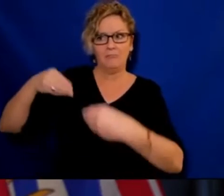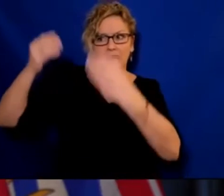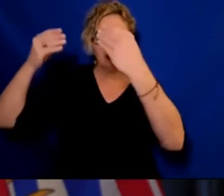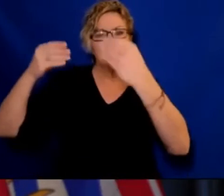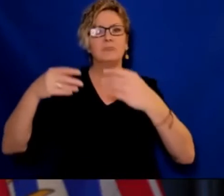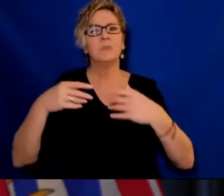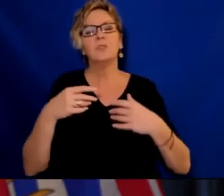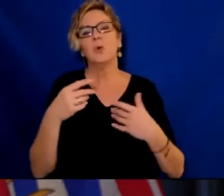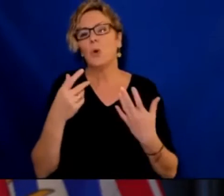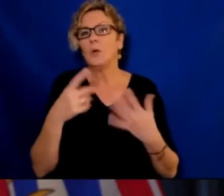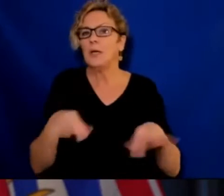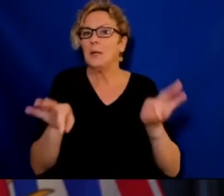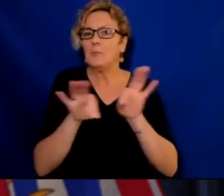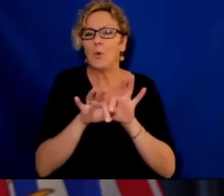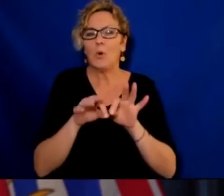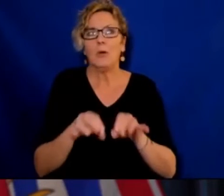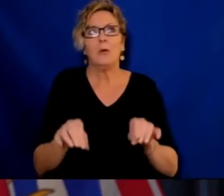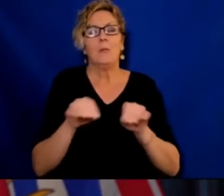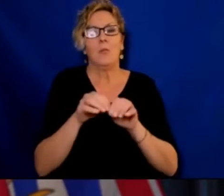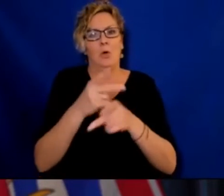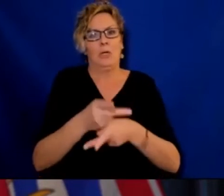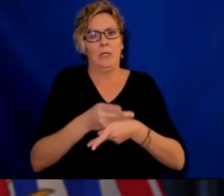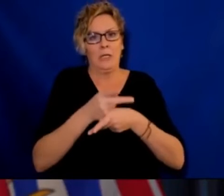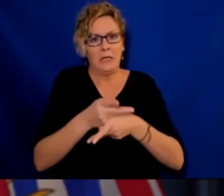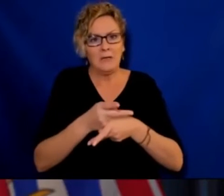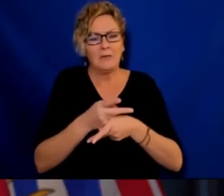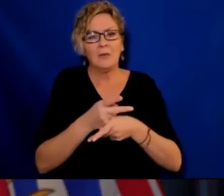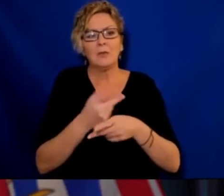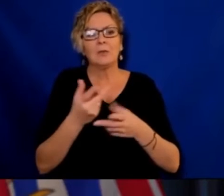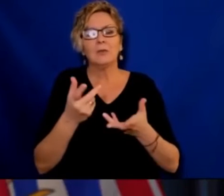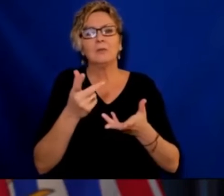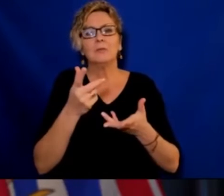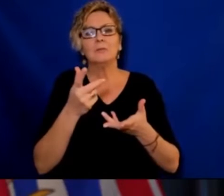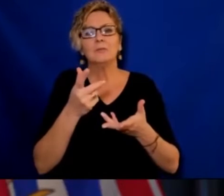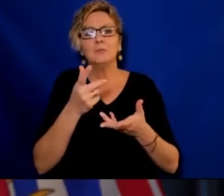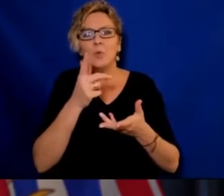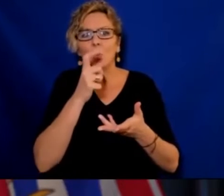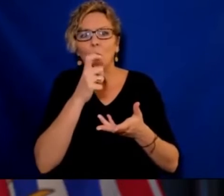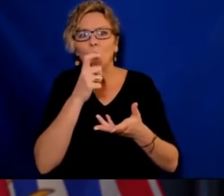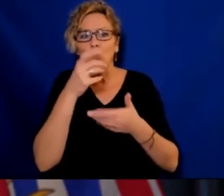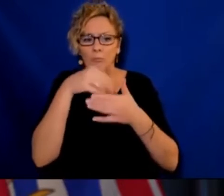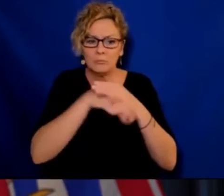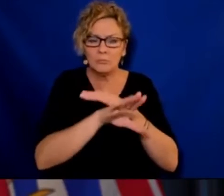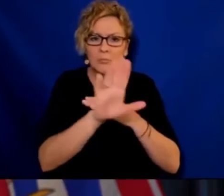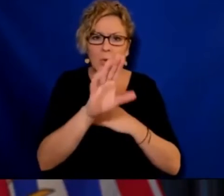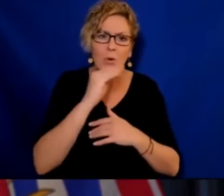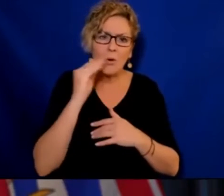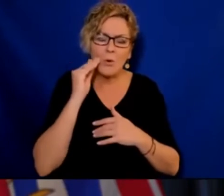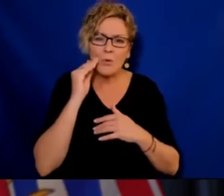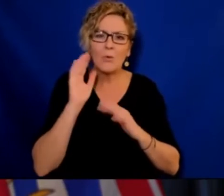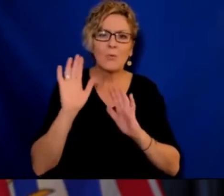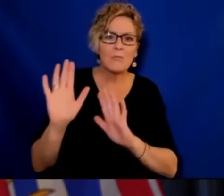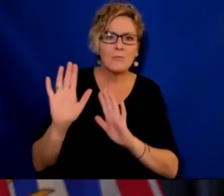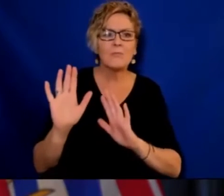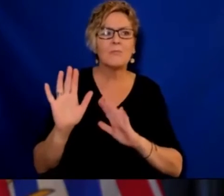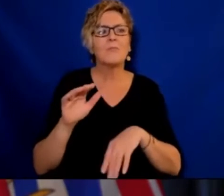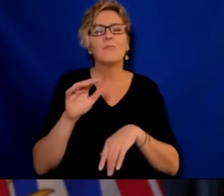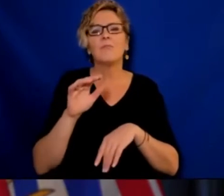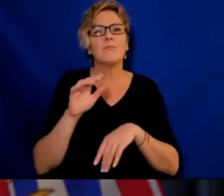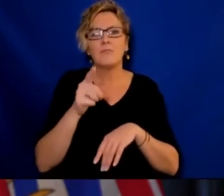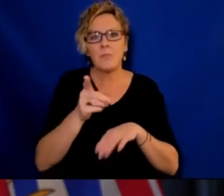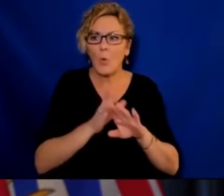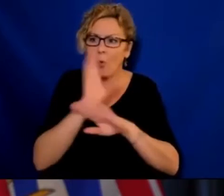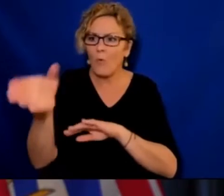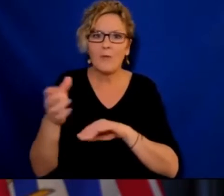importance of masks over this past 10 months. And we know that they are yet another important measure that we must all